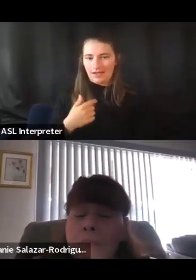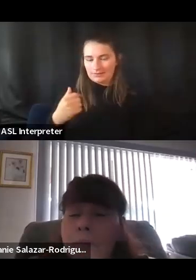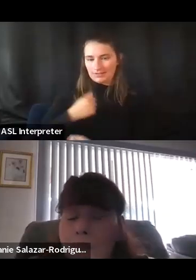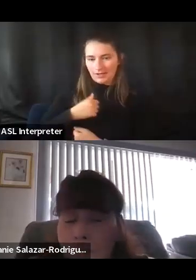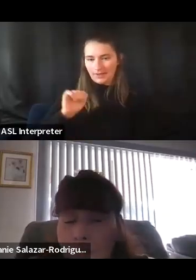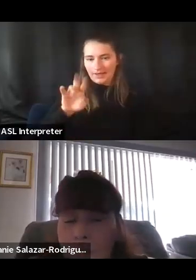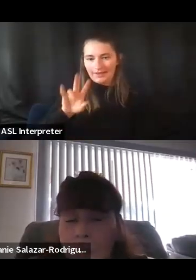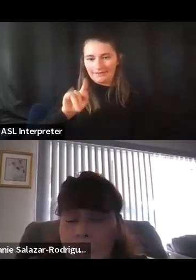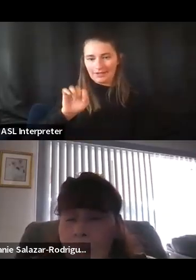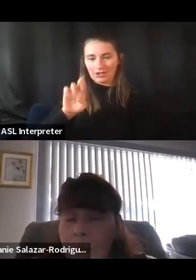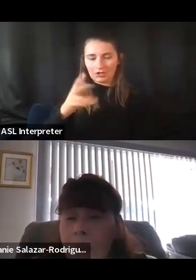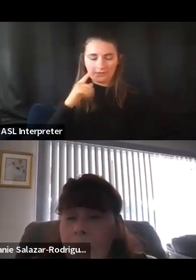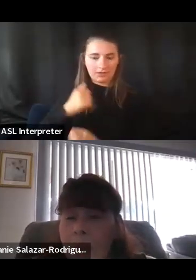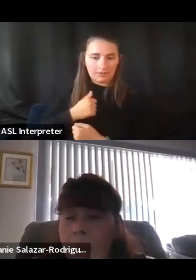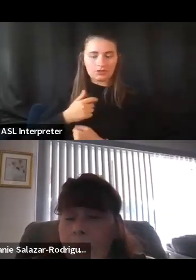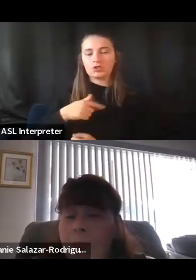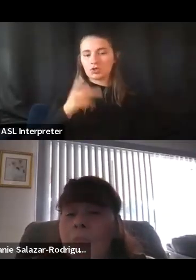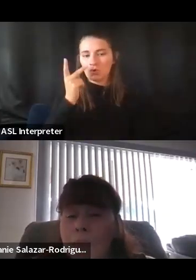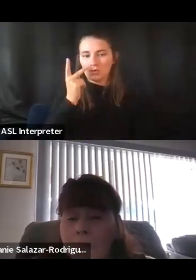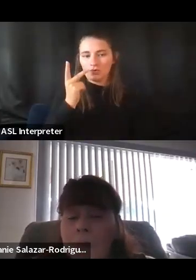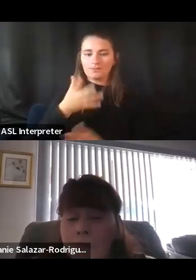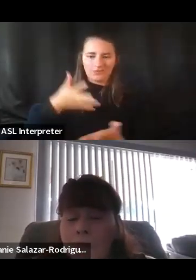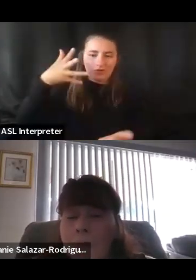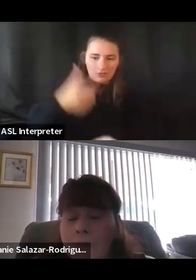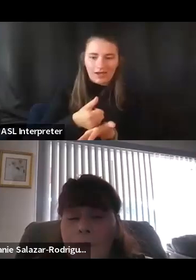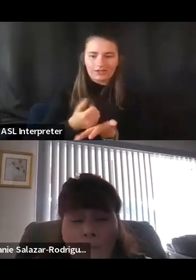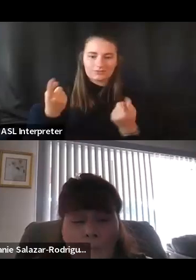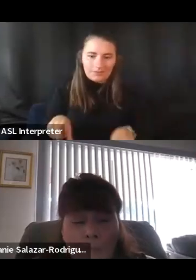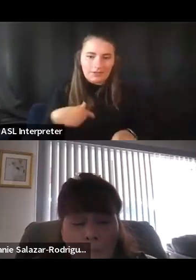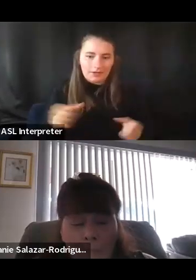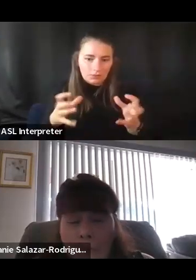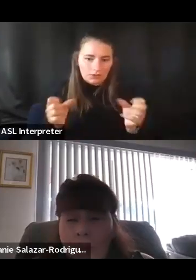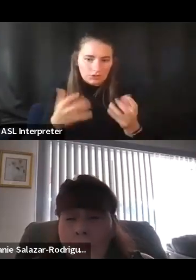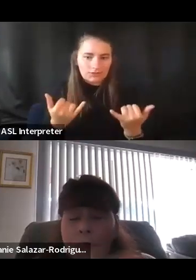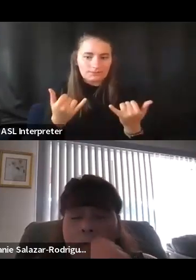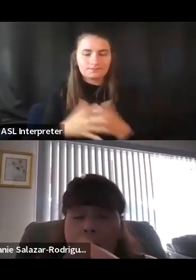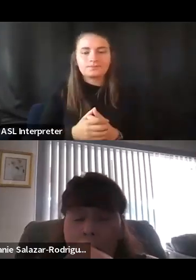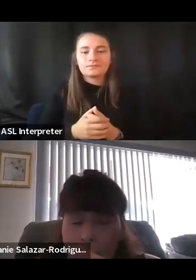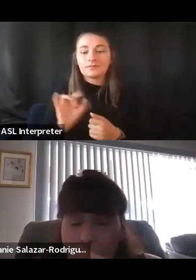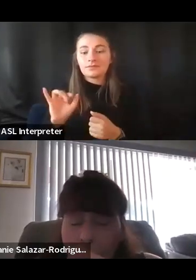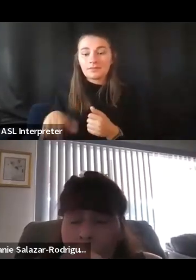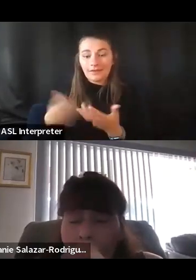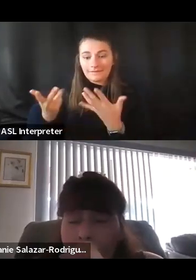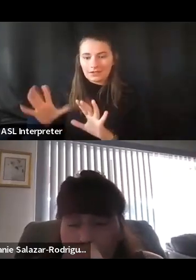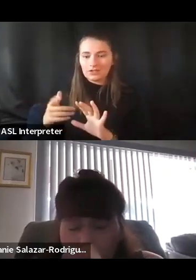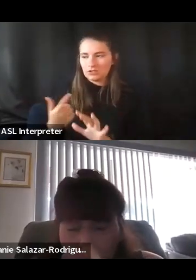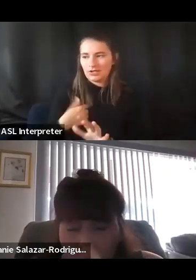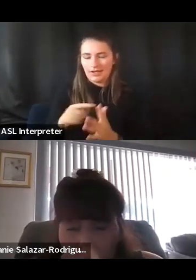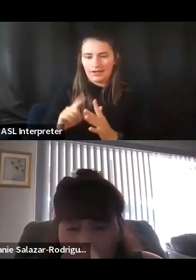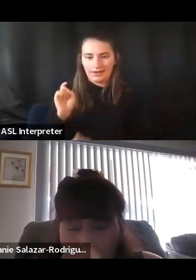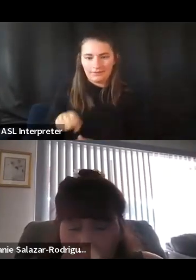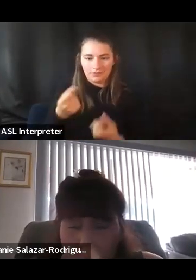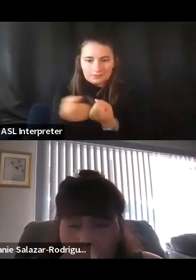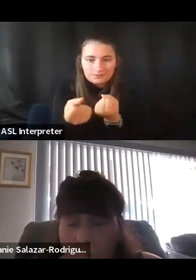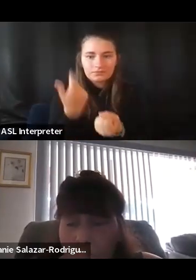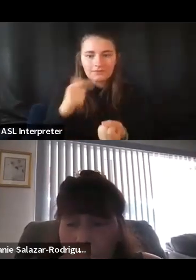military. And like I said earlier, surviving crashes would put me in the chair. Um, after that it became about advocating for myself, um, because